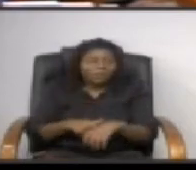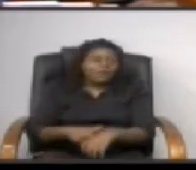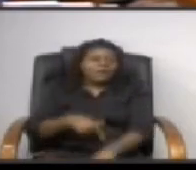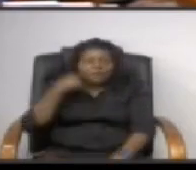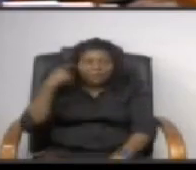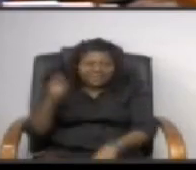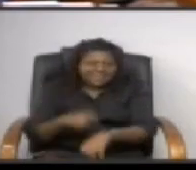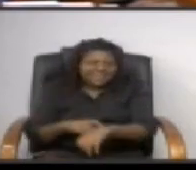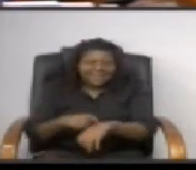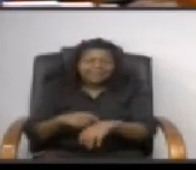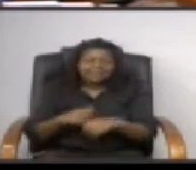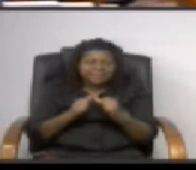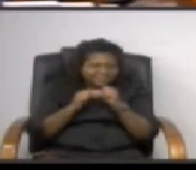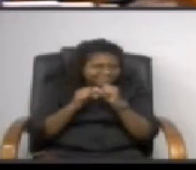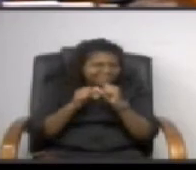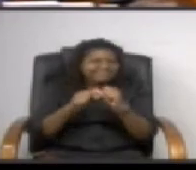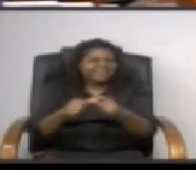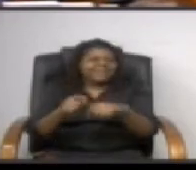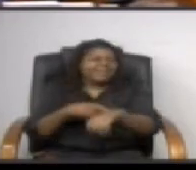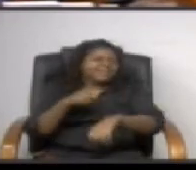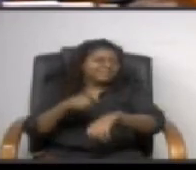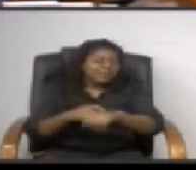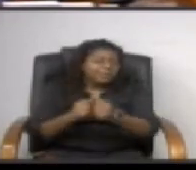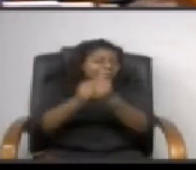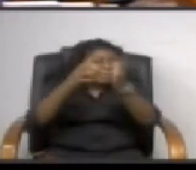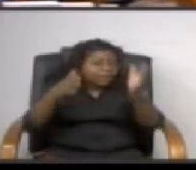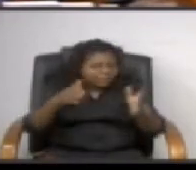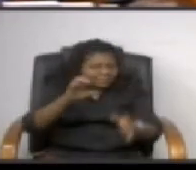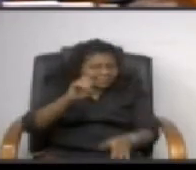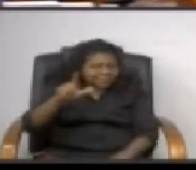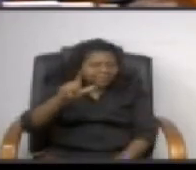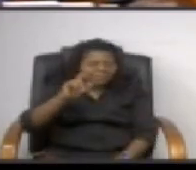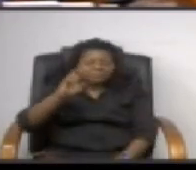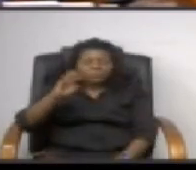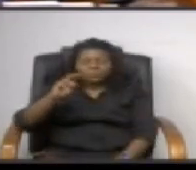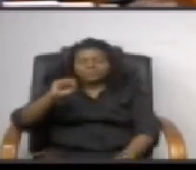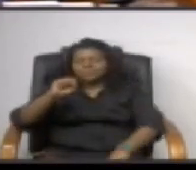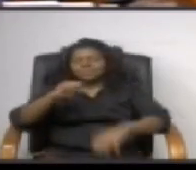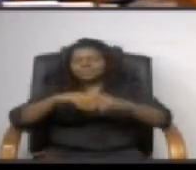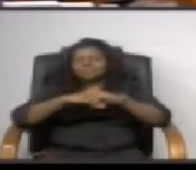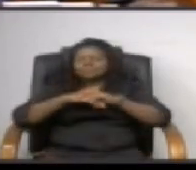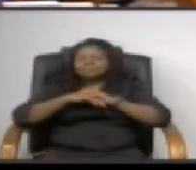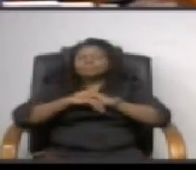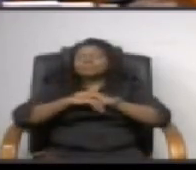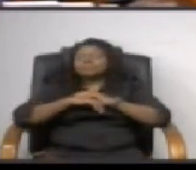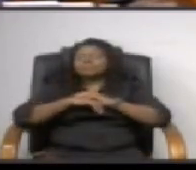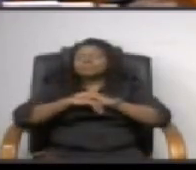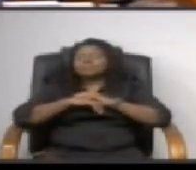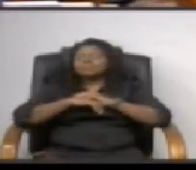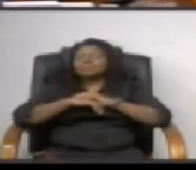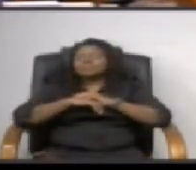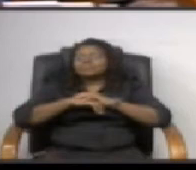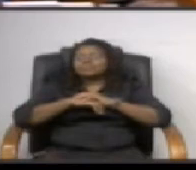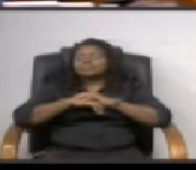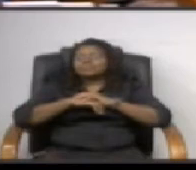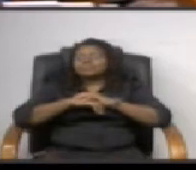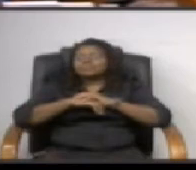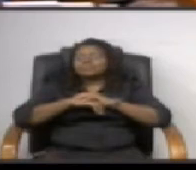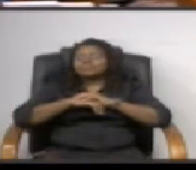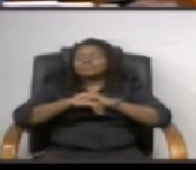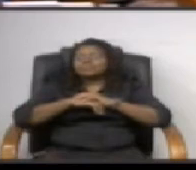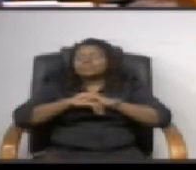well uh without cell phones it's not a requirement of life and bubonic plague occurred then too